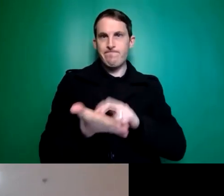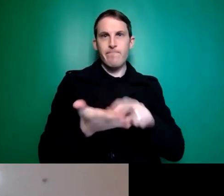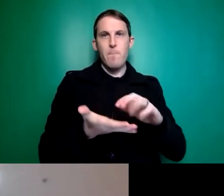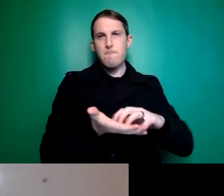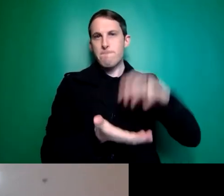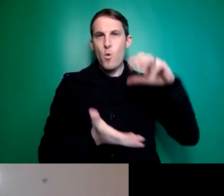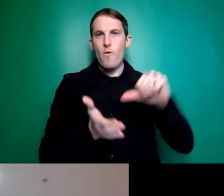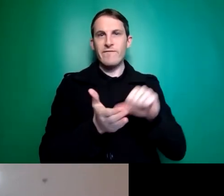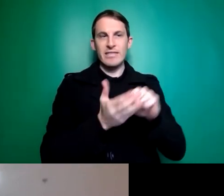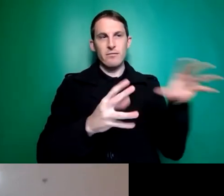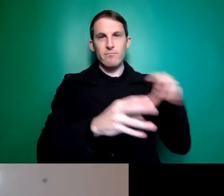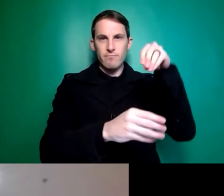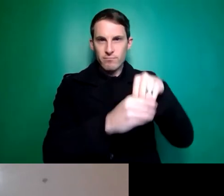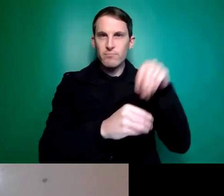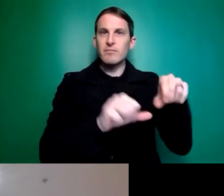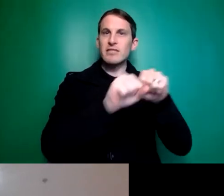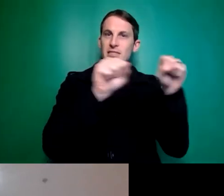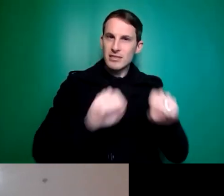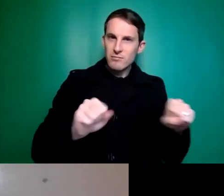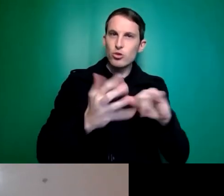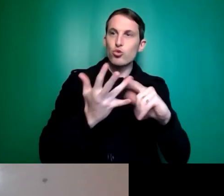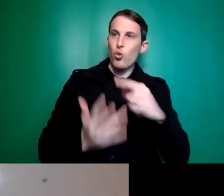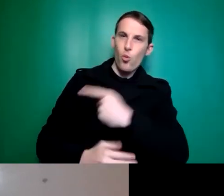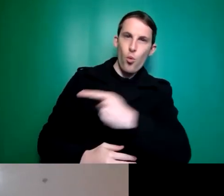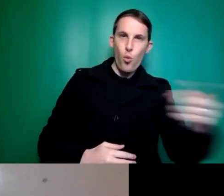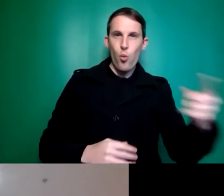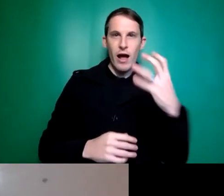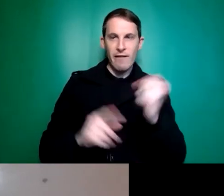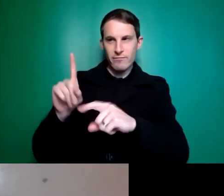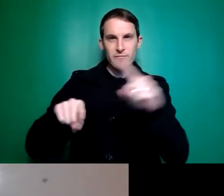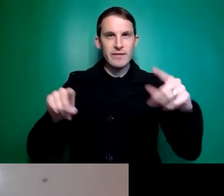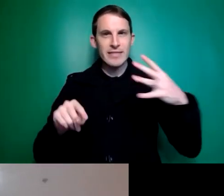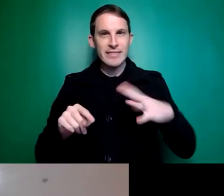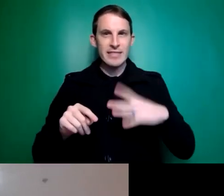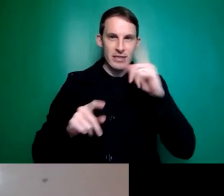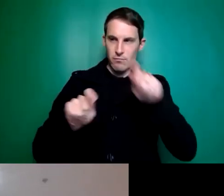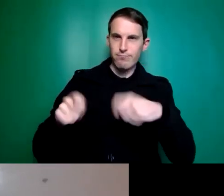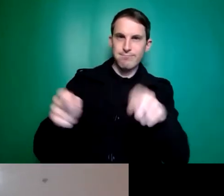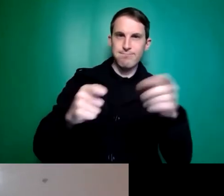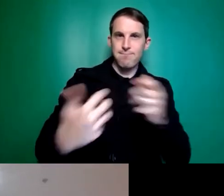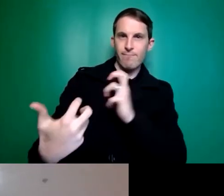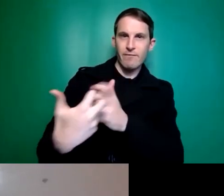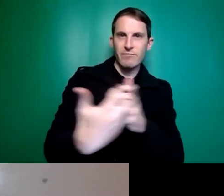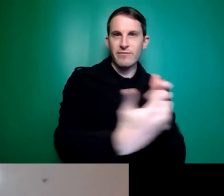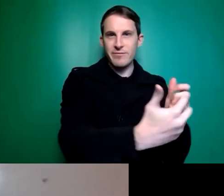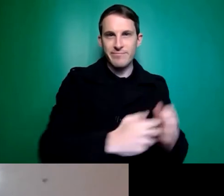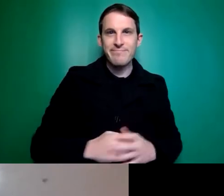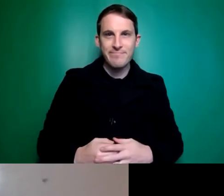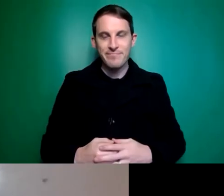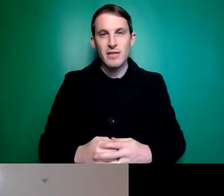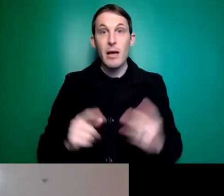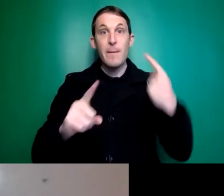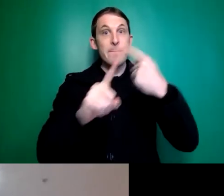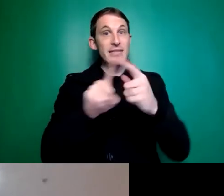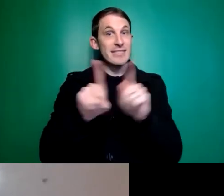viable and can provide people with the assistive technology they need when they need it. And coming back to a point Lynn made, it's not just about